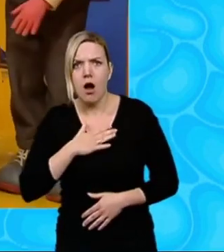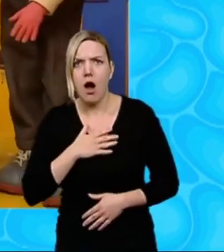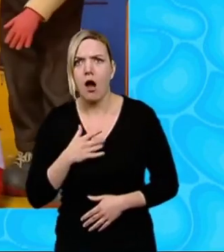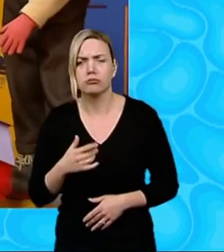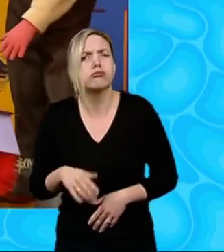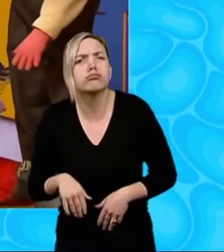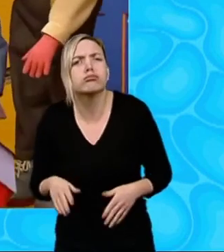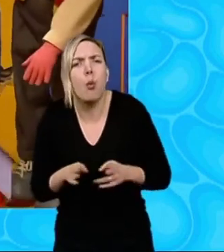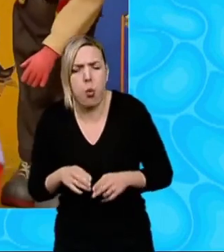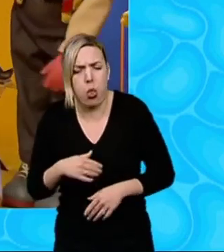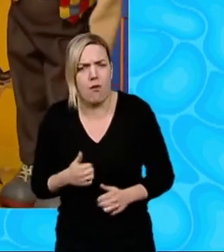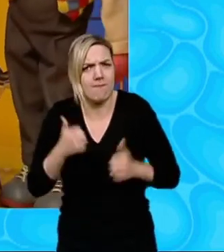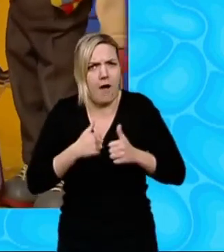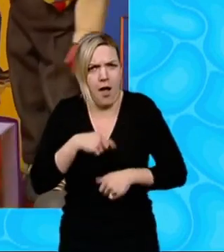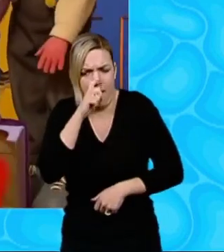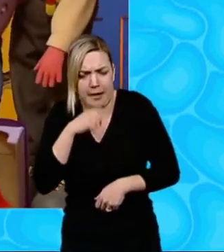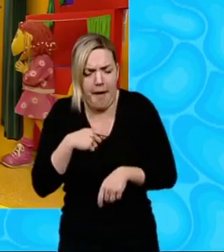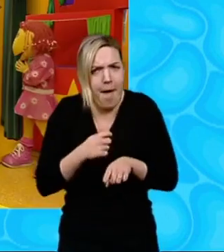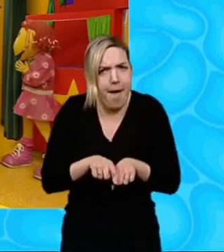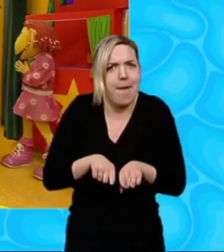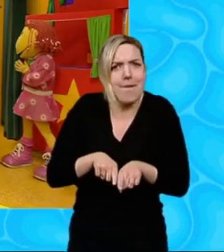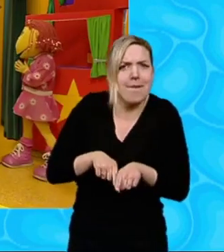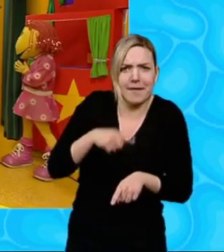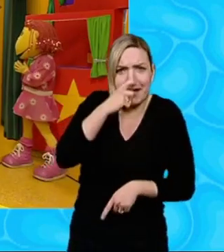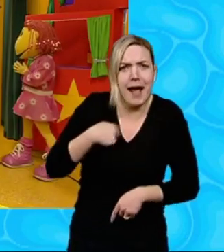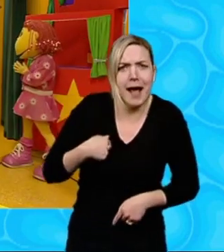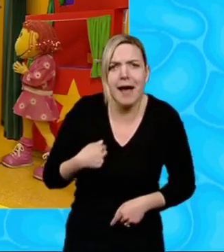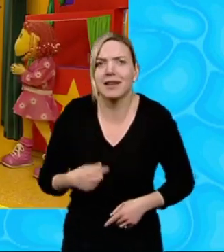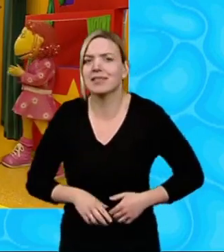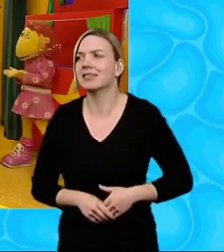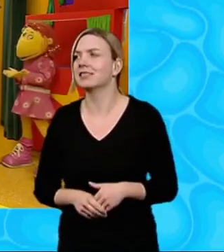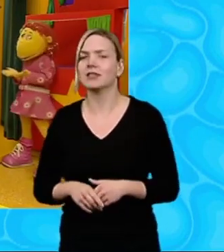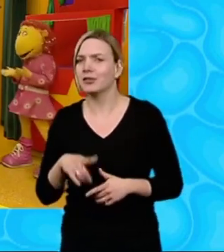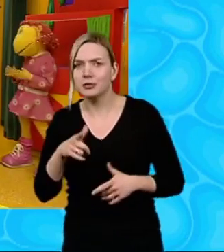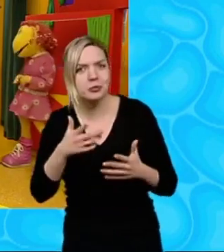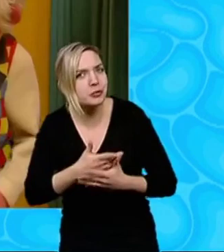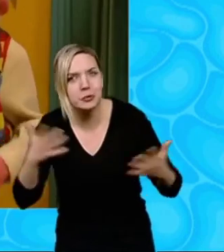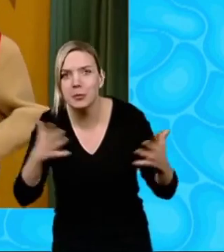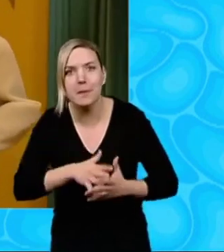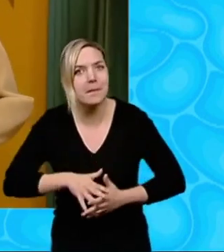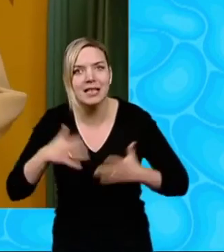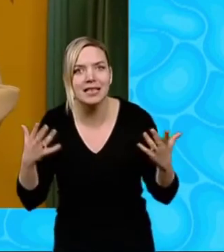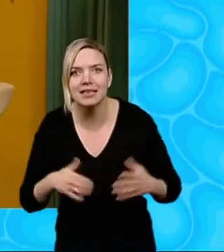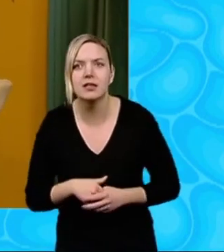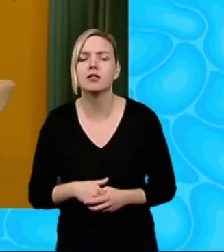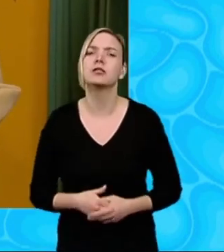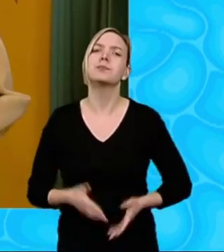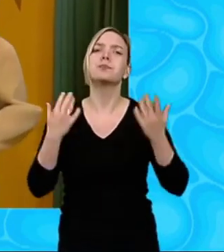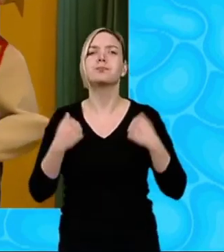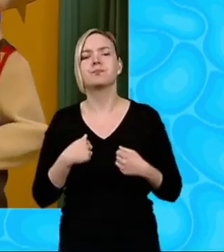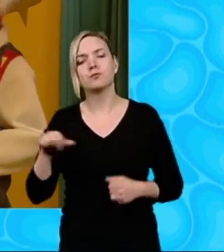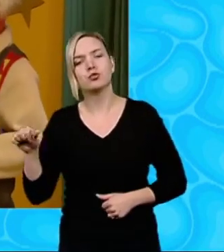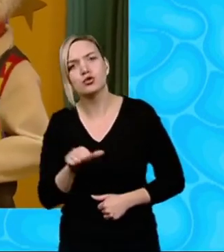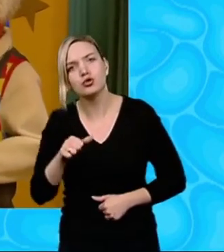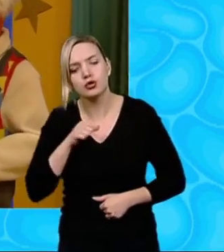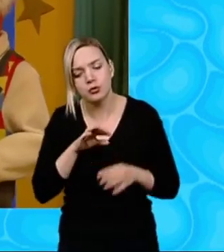Hey, look at this Oh, You're far too big, Doodles Yes Oh, suppose I should have measured Doodles